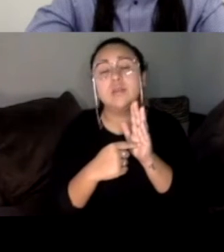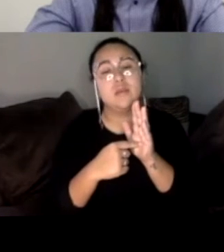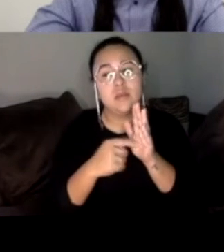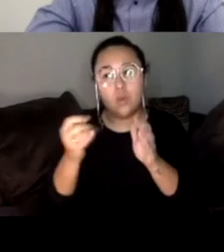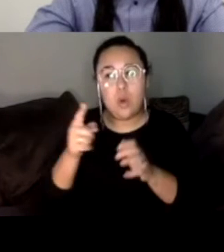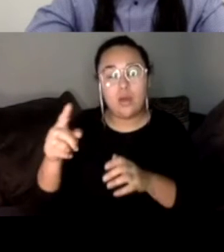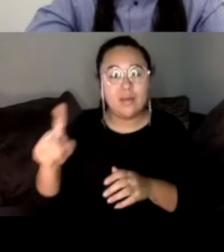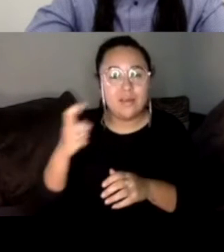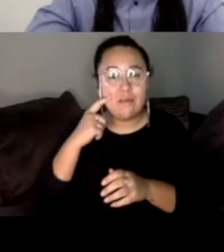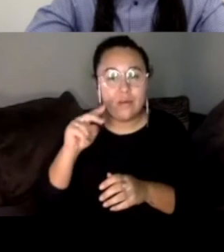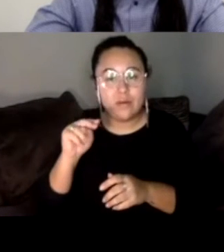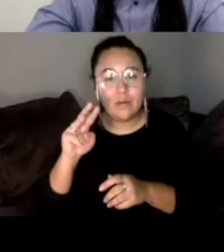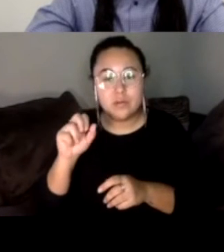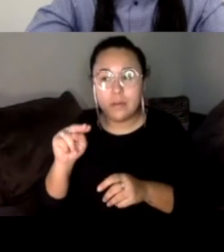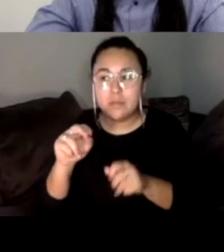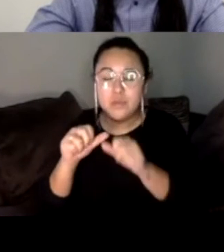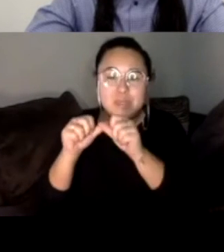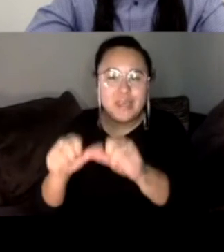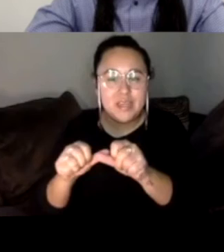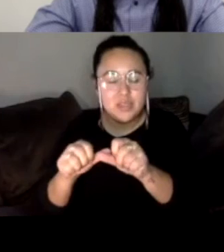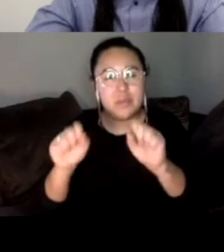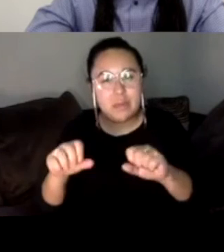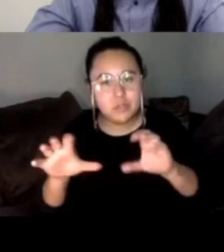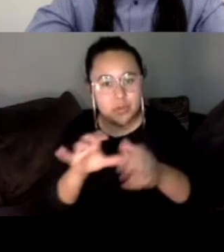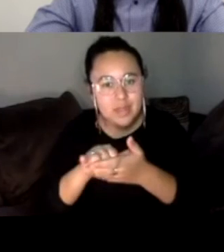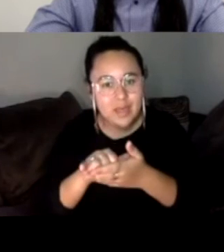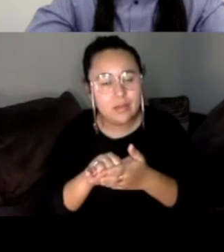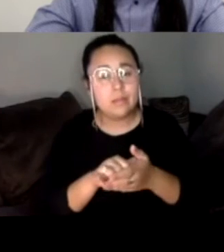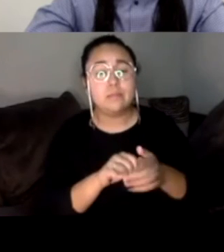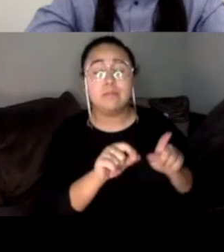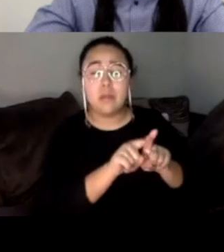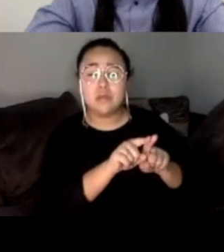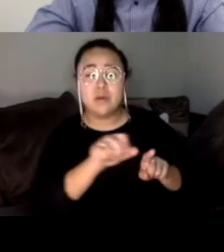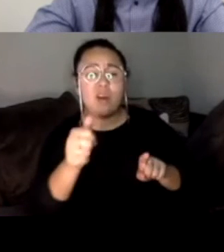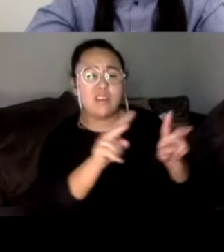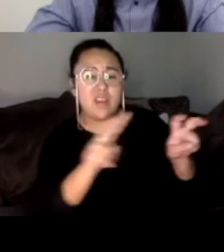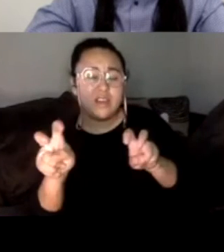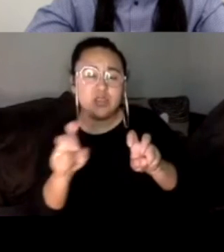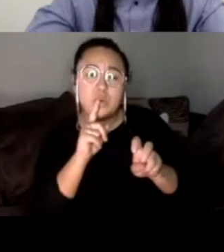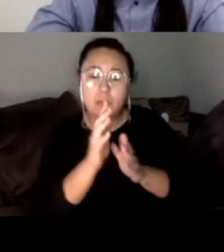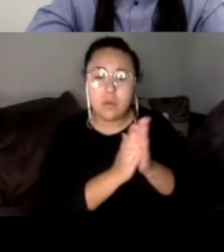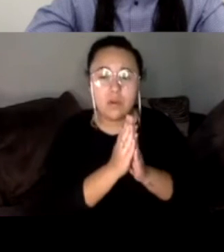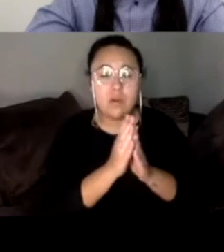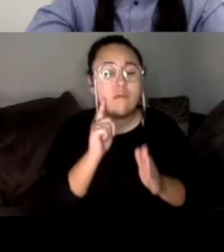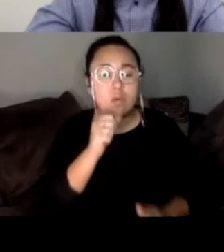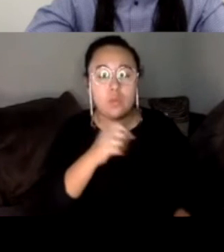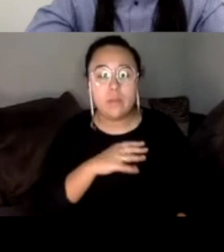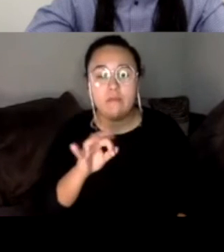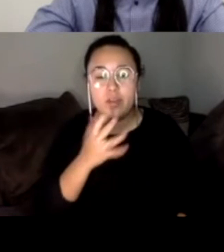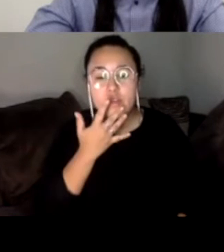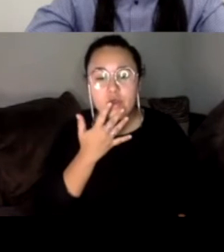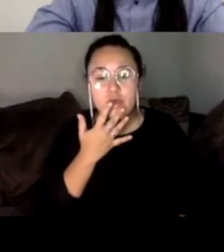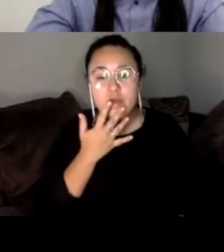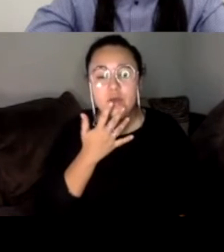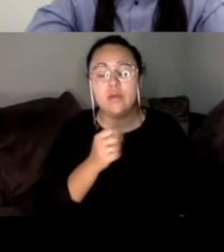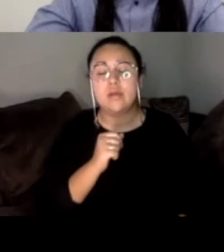position to continue to do that. Uh, but there are other issues that are highly motivating for women of color. Many have been issued, have